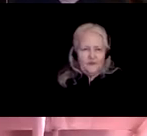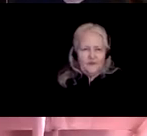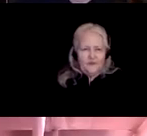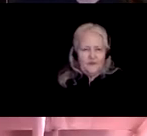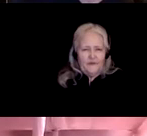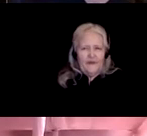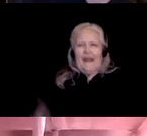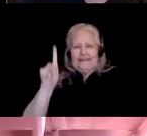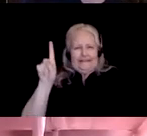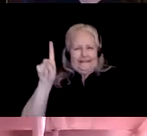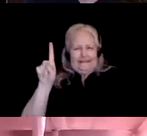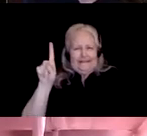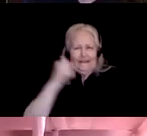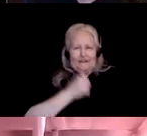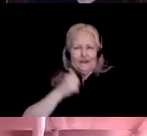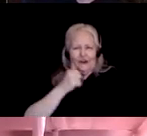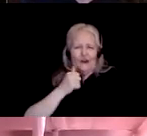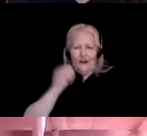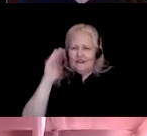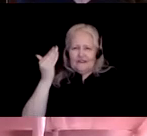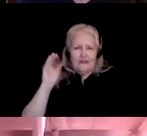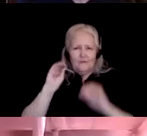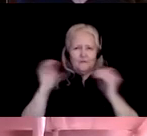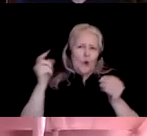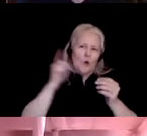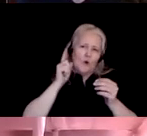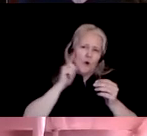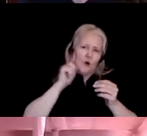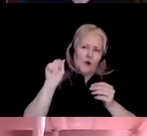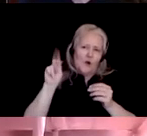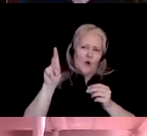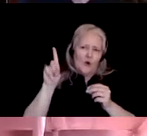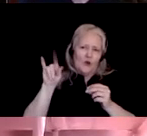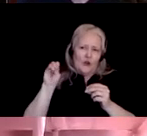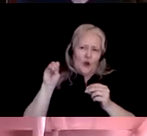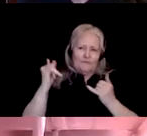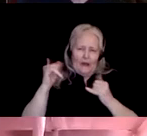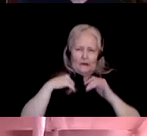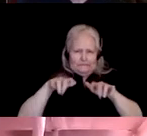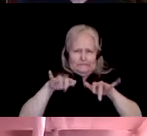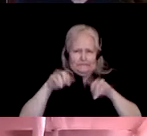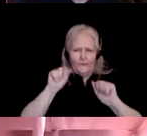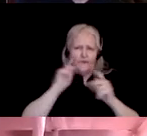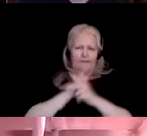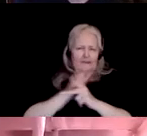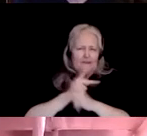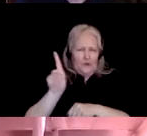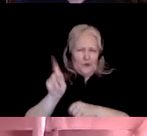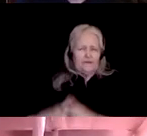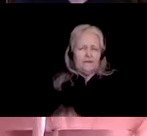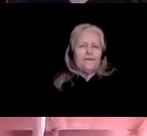Sorry folks, I just understand the audio wasn't sharing, so I'm going to figure that out. One moment please.-hmm.